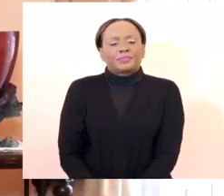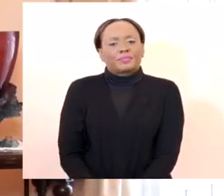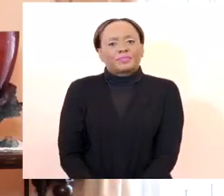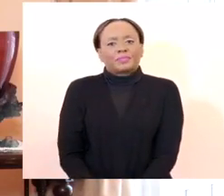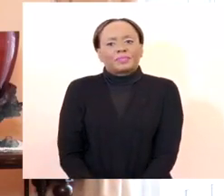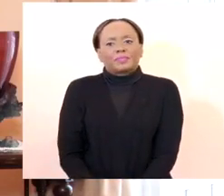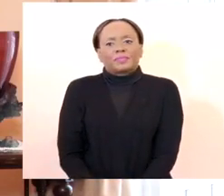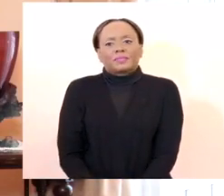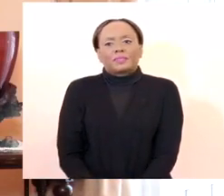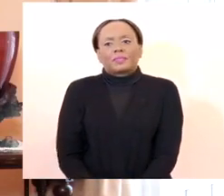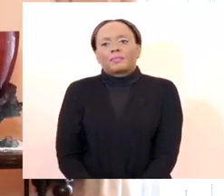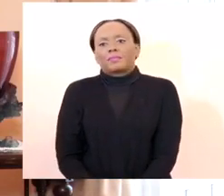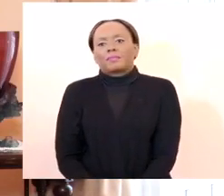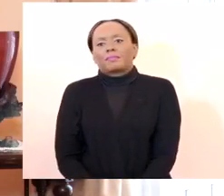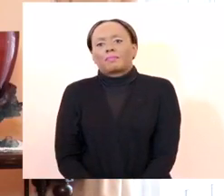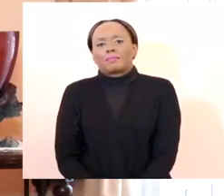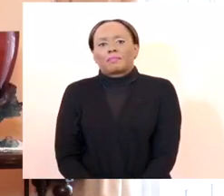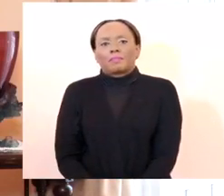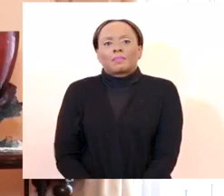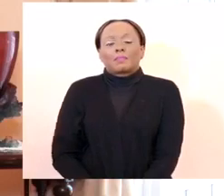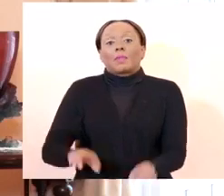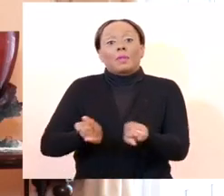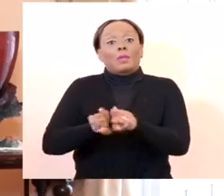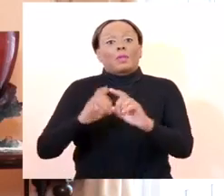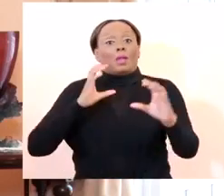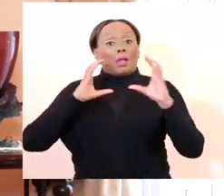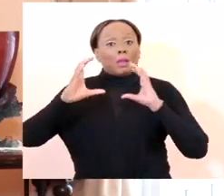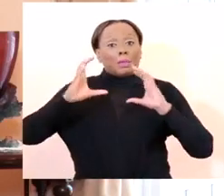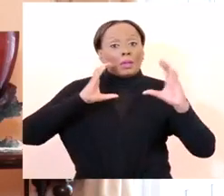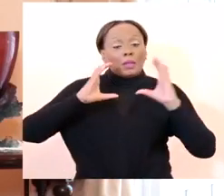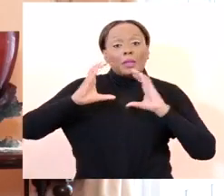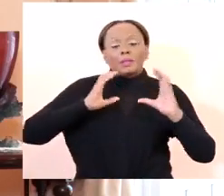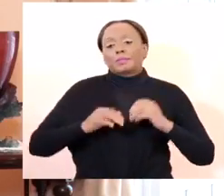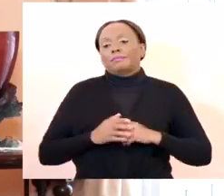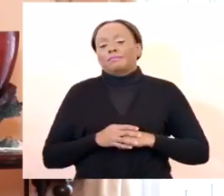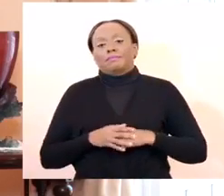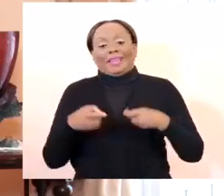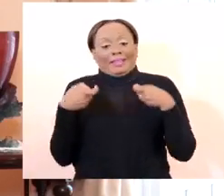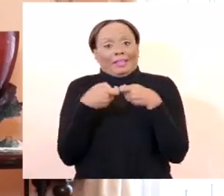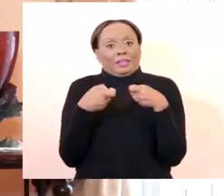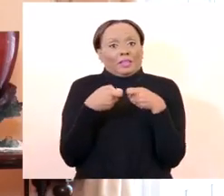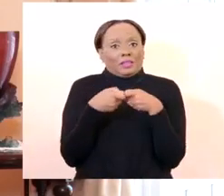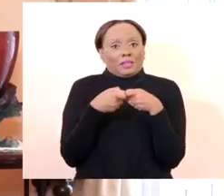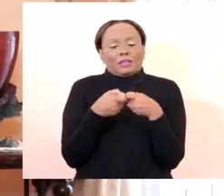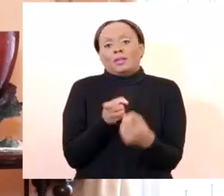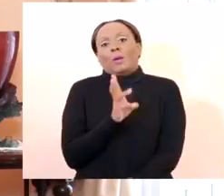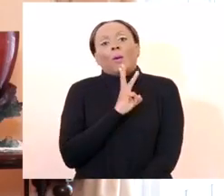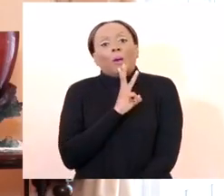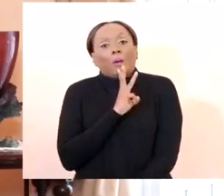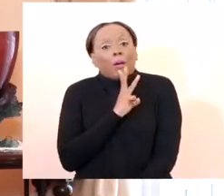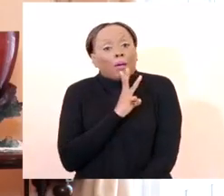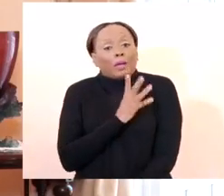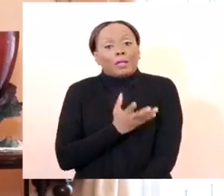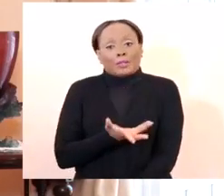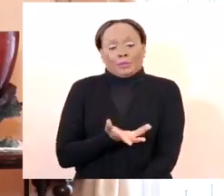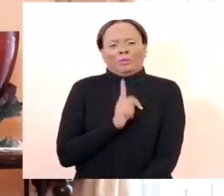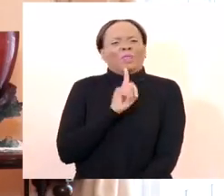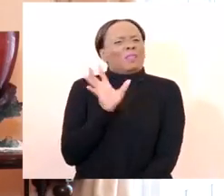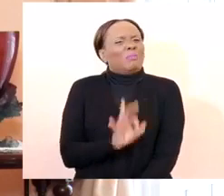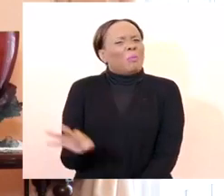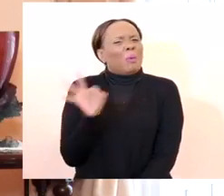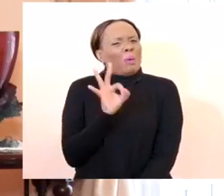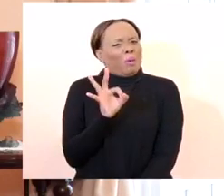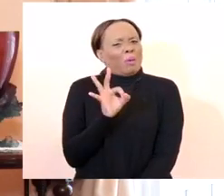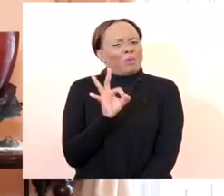therefore, include things like telecommunications, electricity, water, those things that are necessary